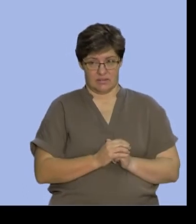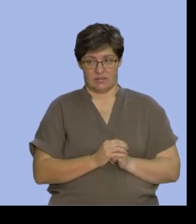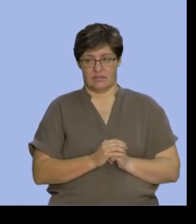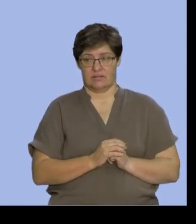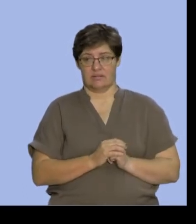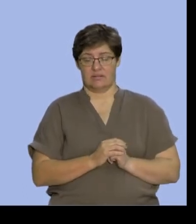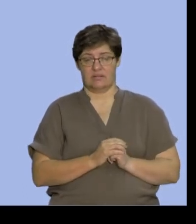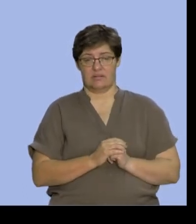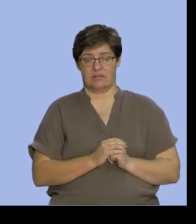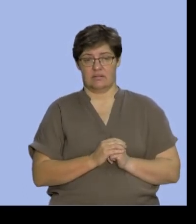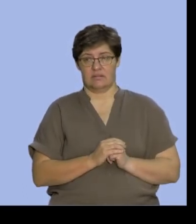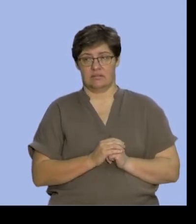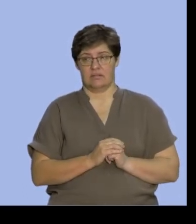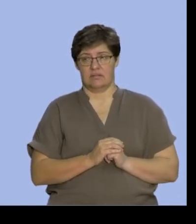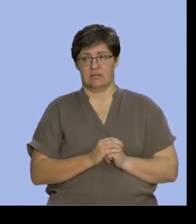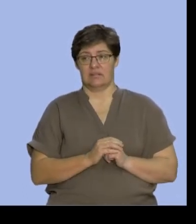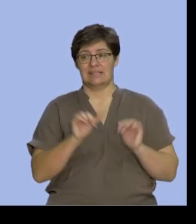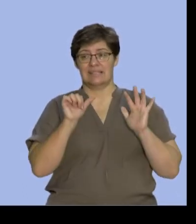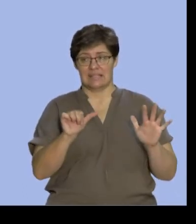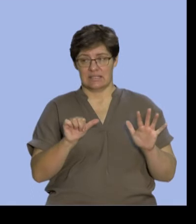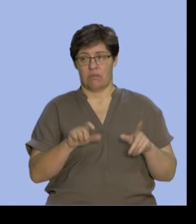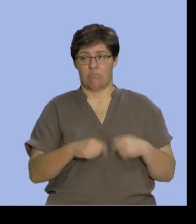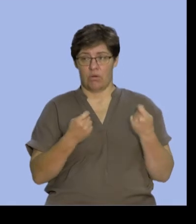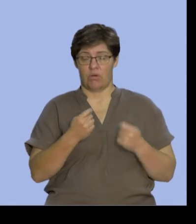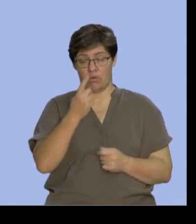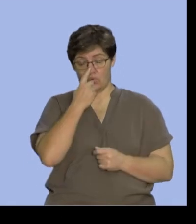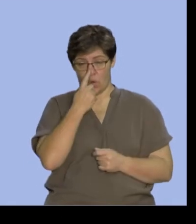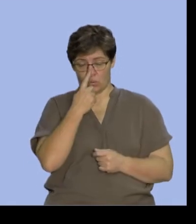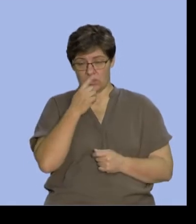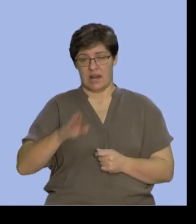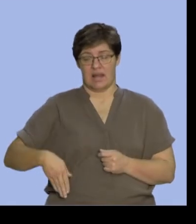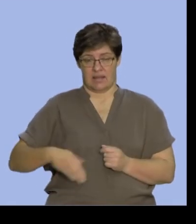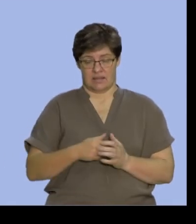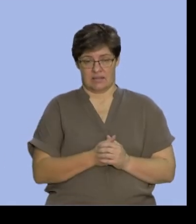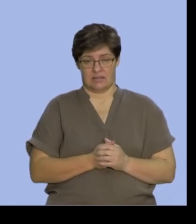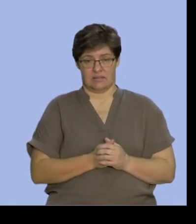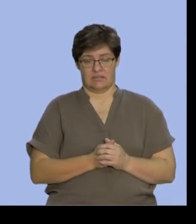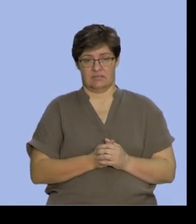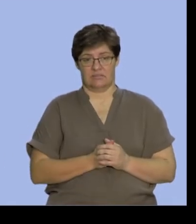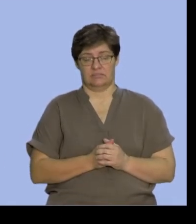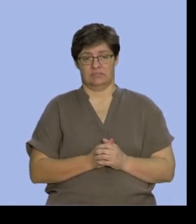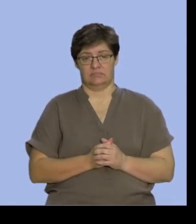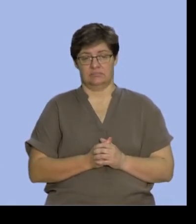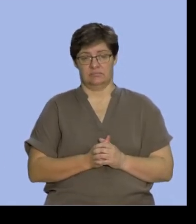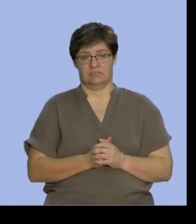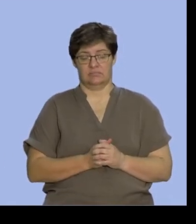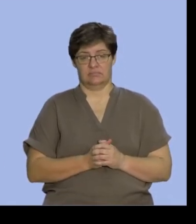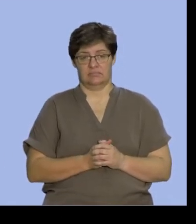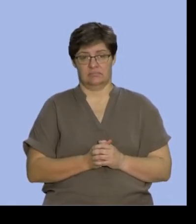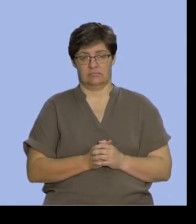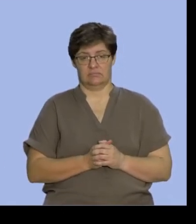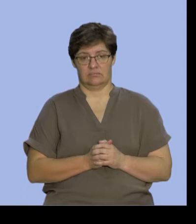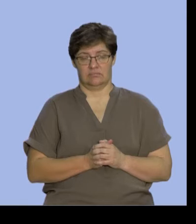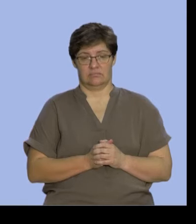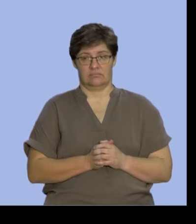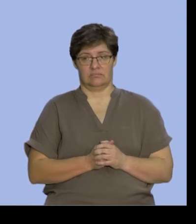that space. We recognize six had broken a nose and a leg. So nose and leg, we are going to put six into